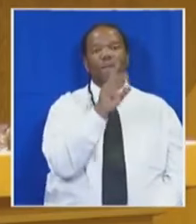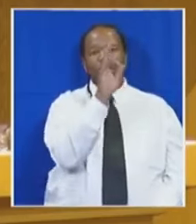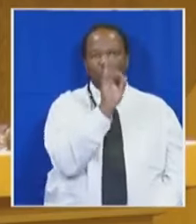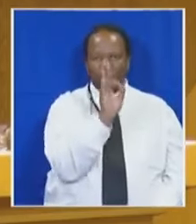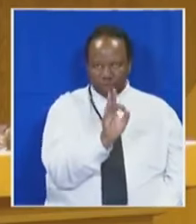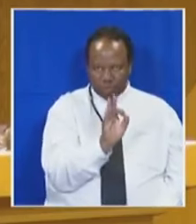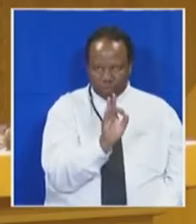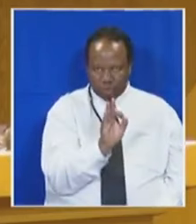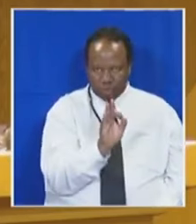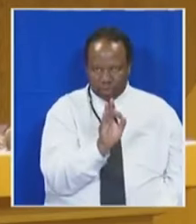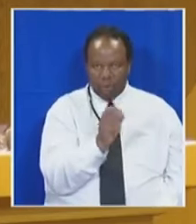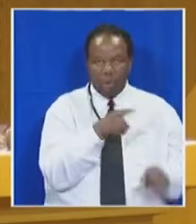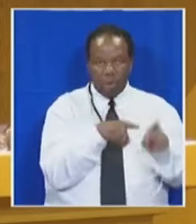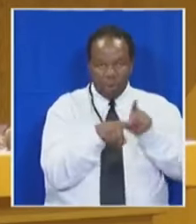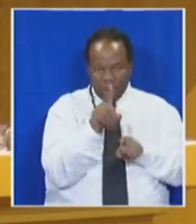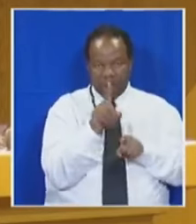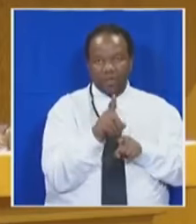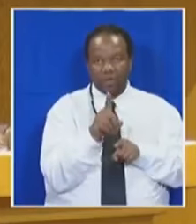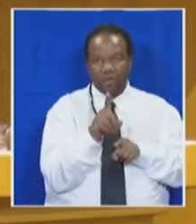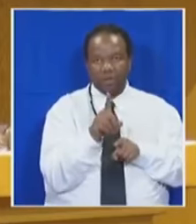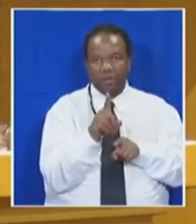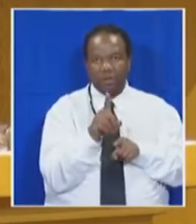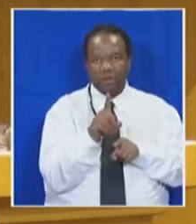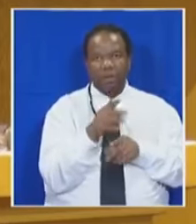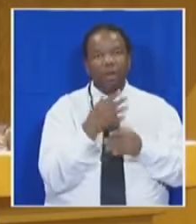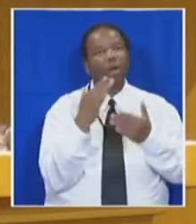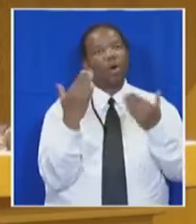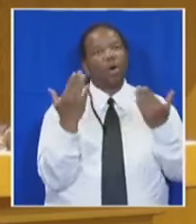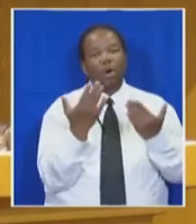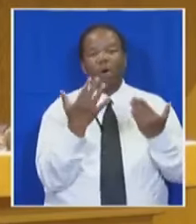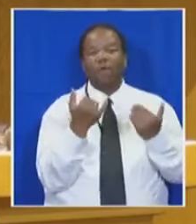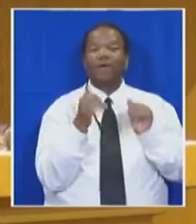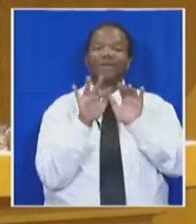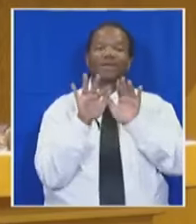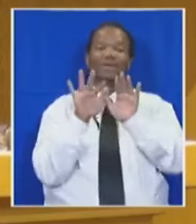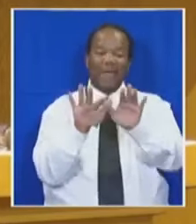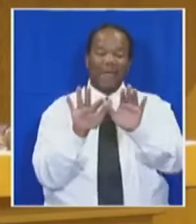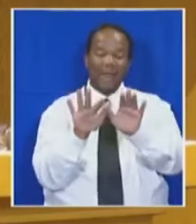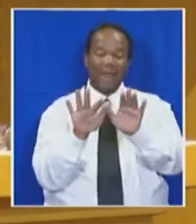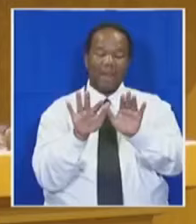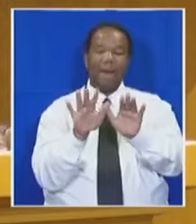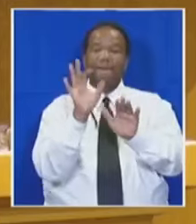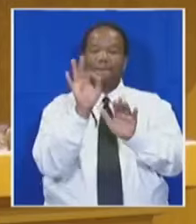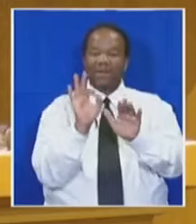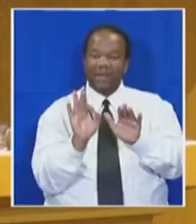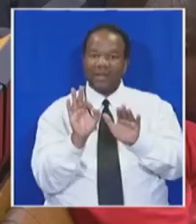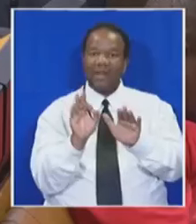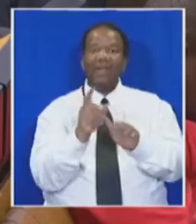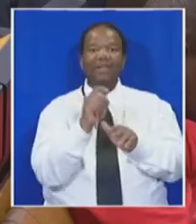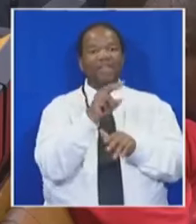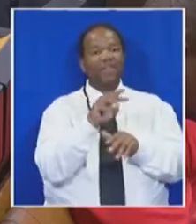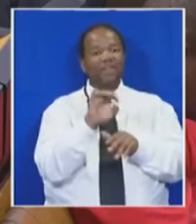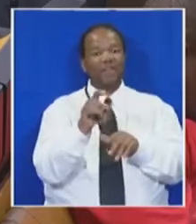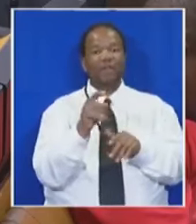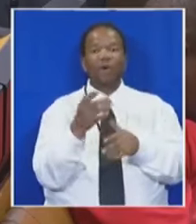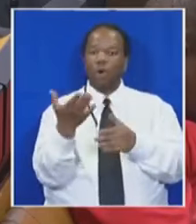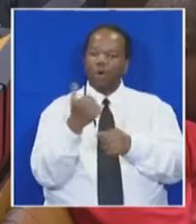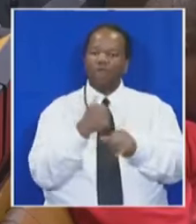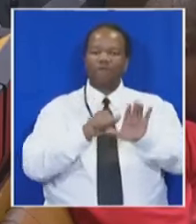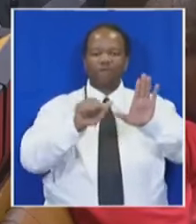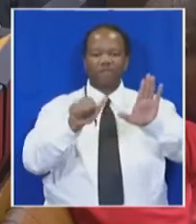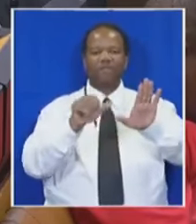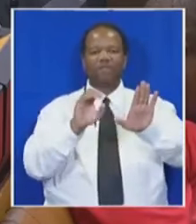examinations pass. In NCV, only 10% of our public TVED colleges managed to get an average of 60%.